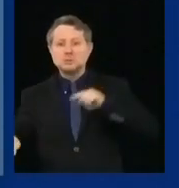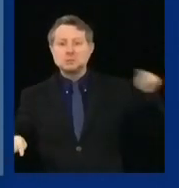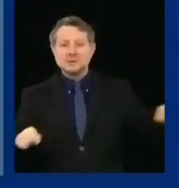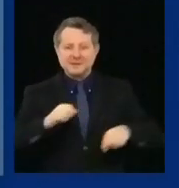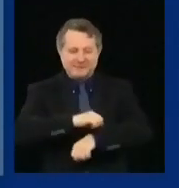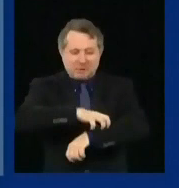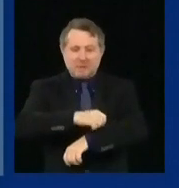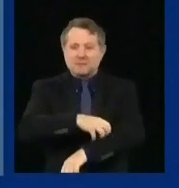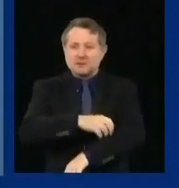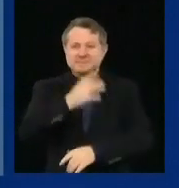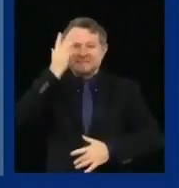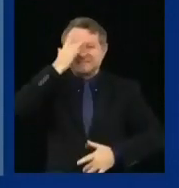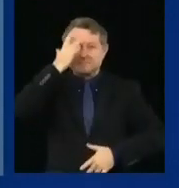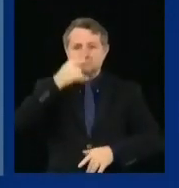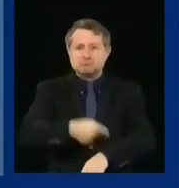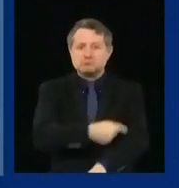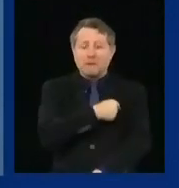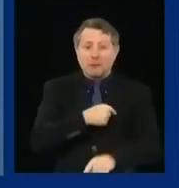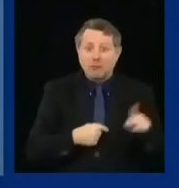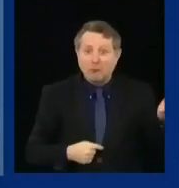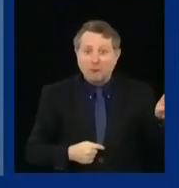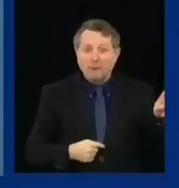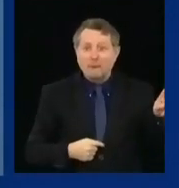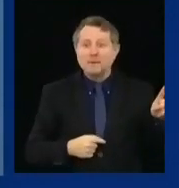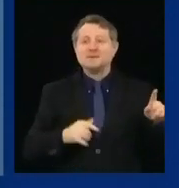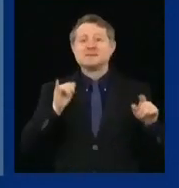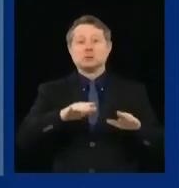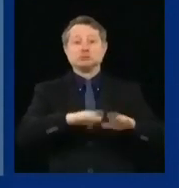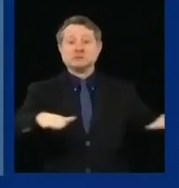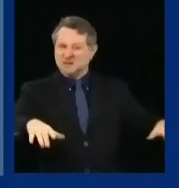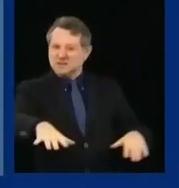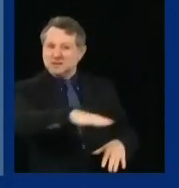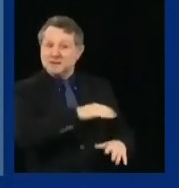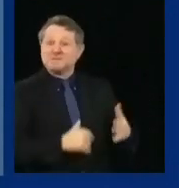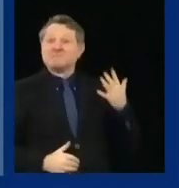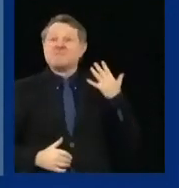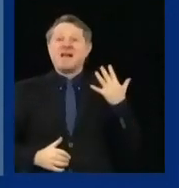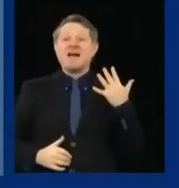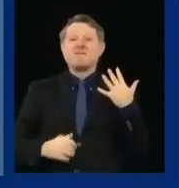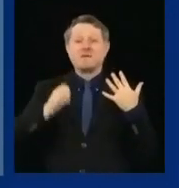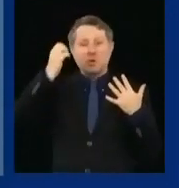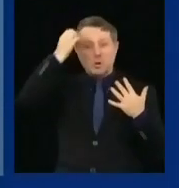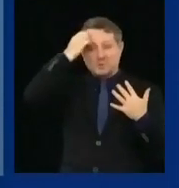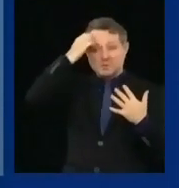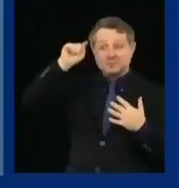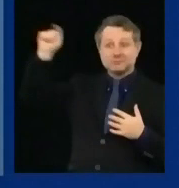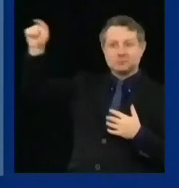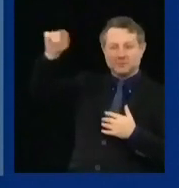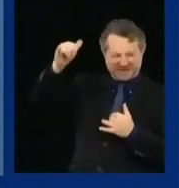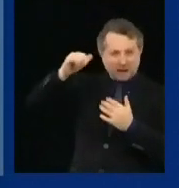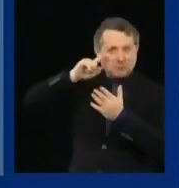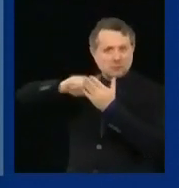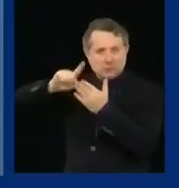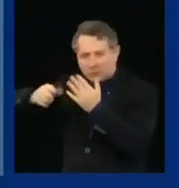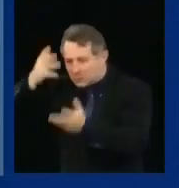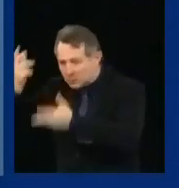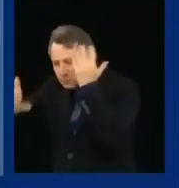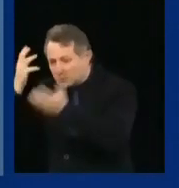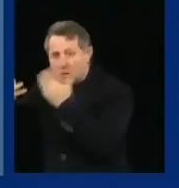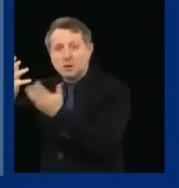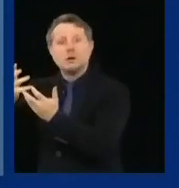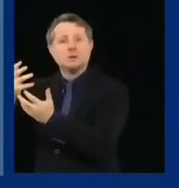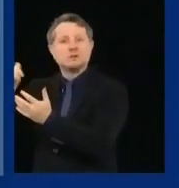children related to COVID. Five European countries are now looking at this. Because it happened